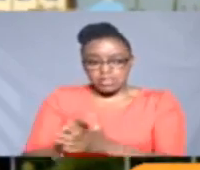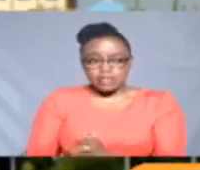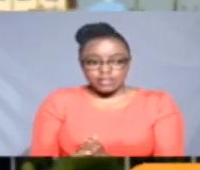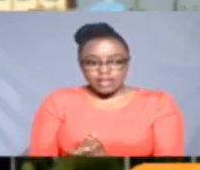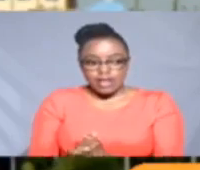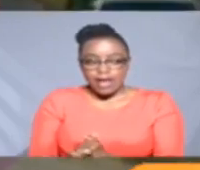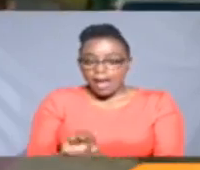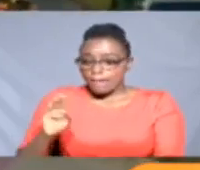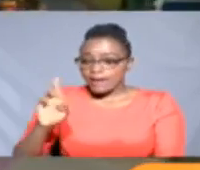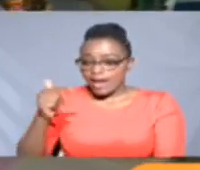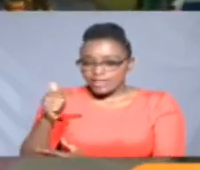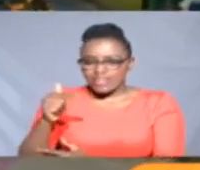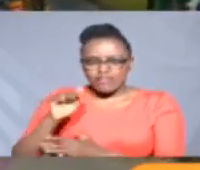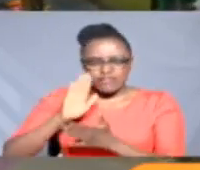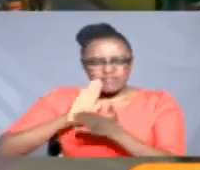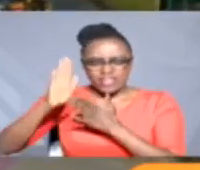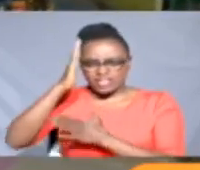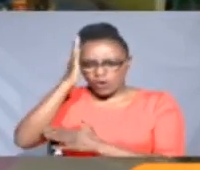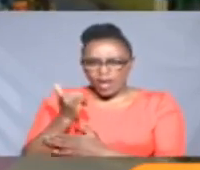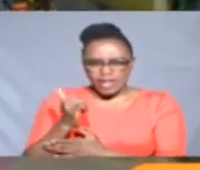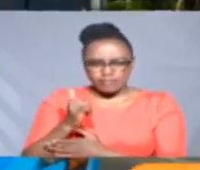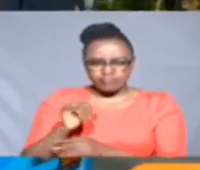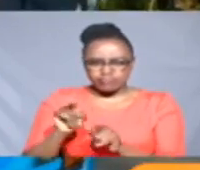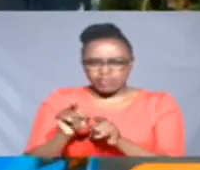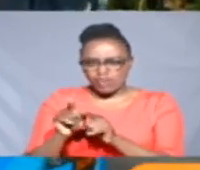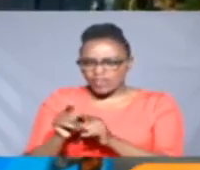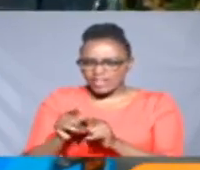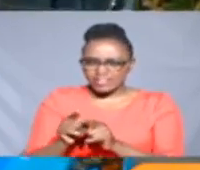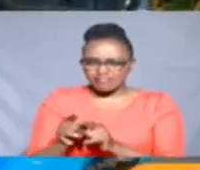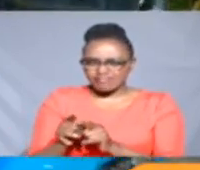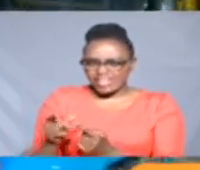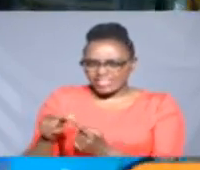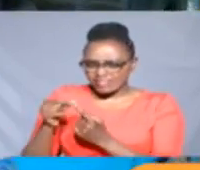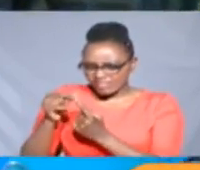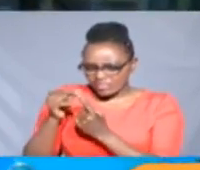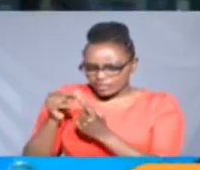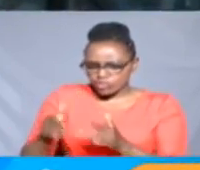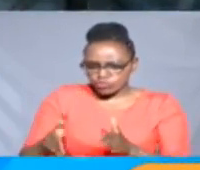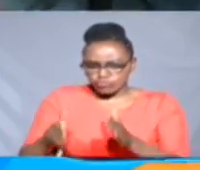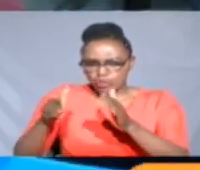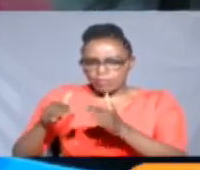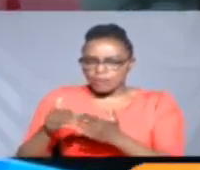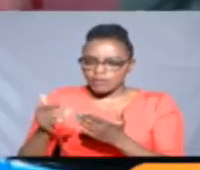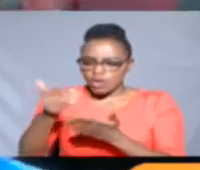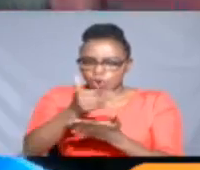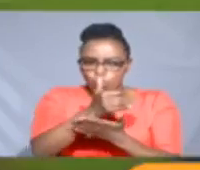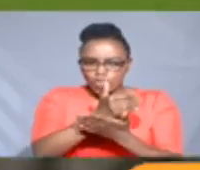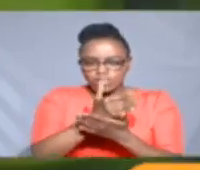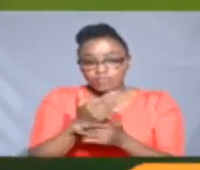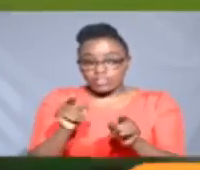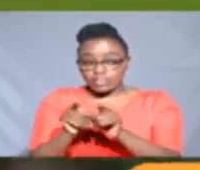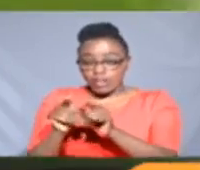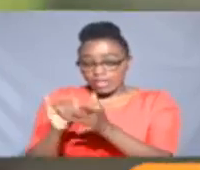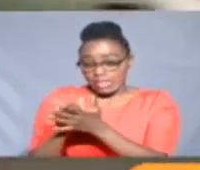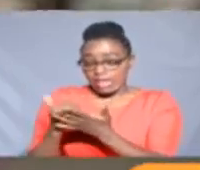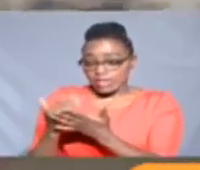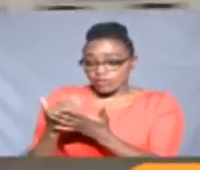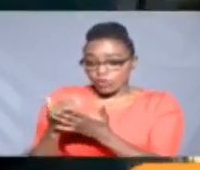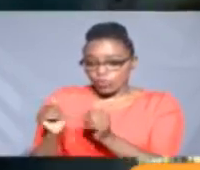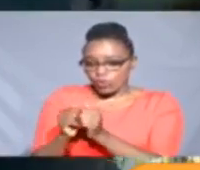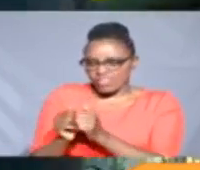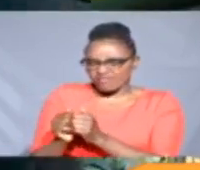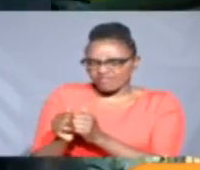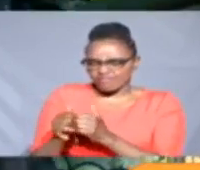Indeed, BRT is fast because it runs in segregated lands and involves fare collection and employs earth